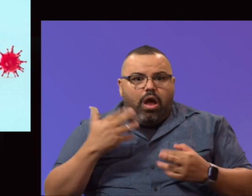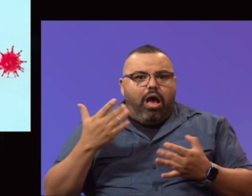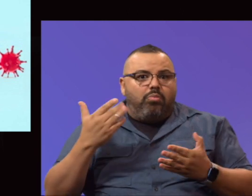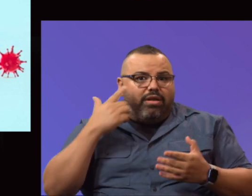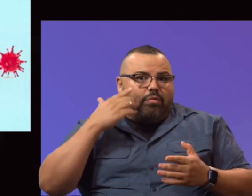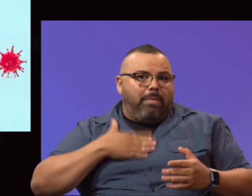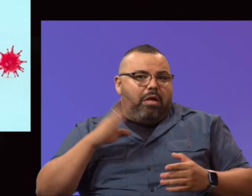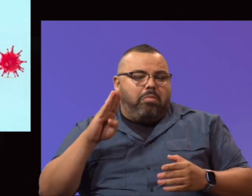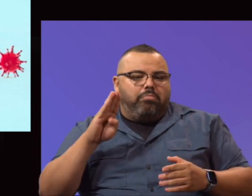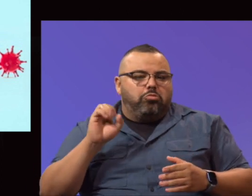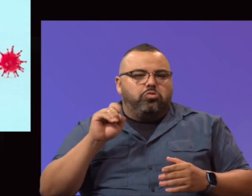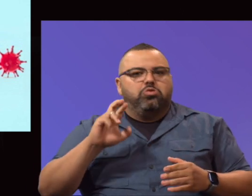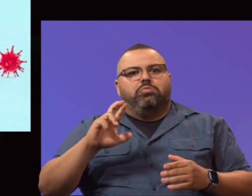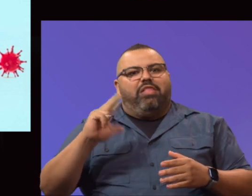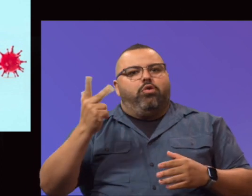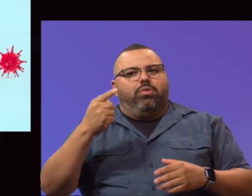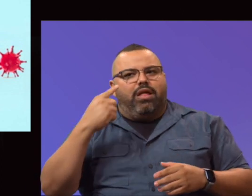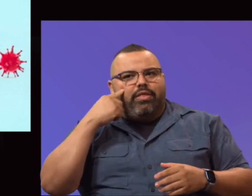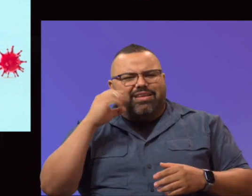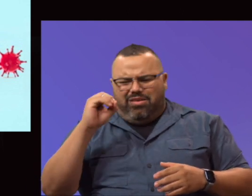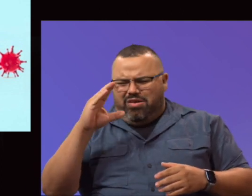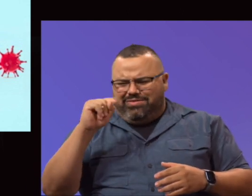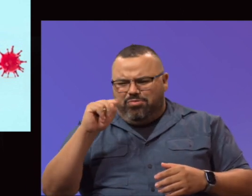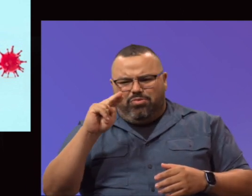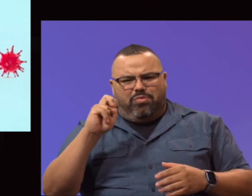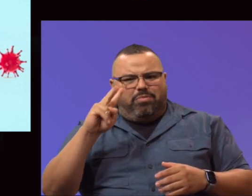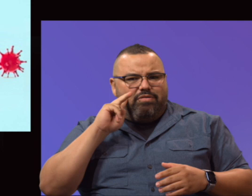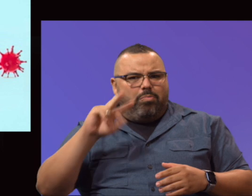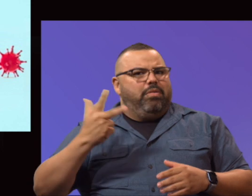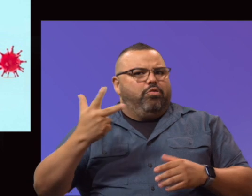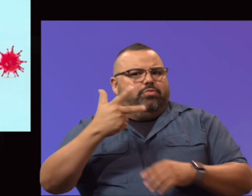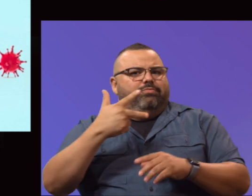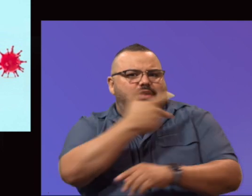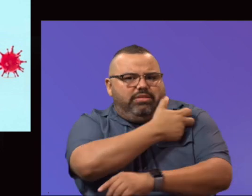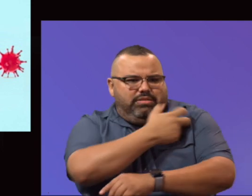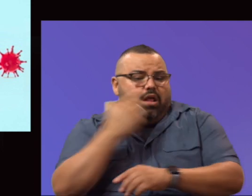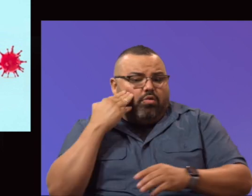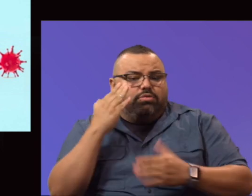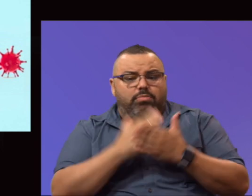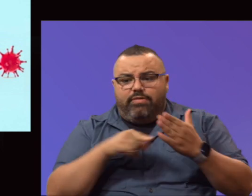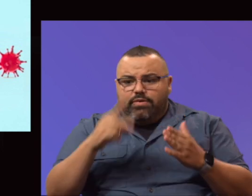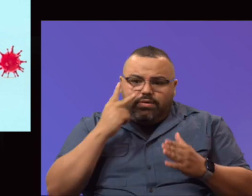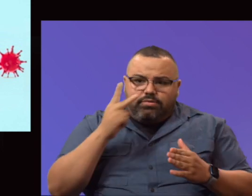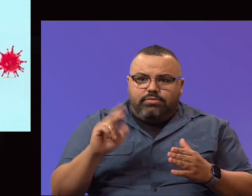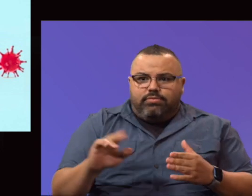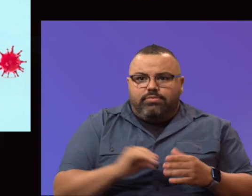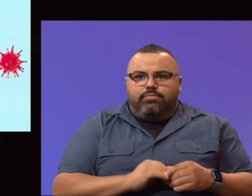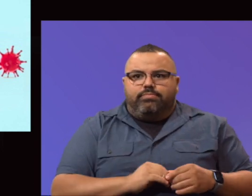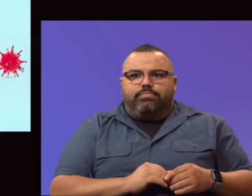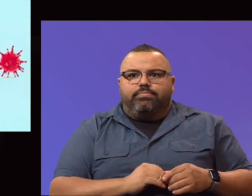booster now. I think that I'm due in either October or November for that. I know that several of you are looking at that as well.